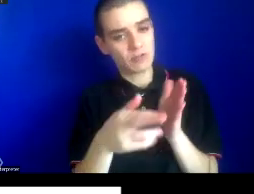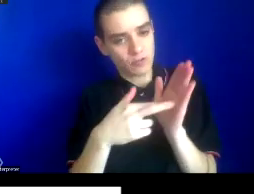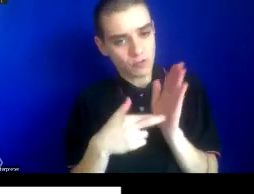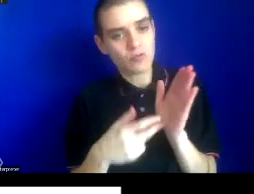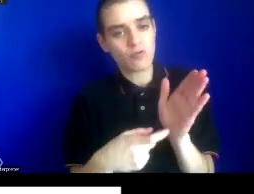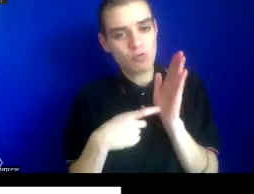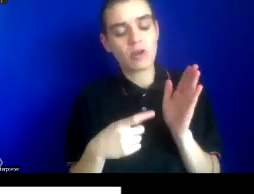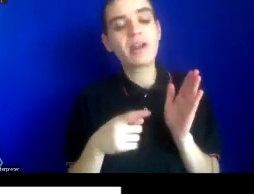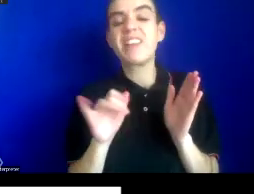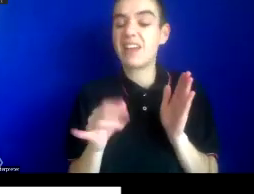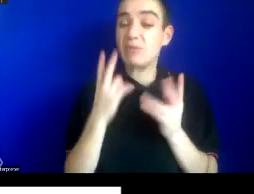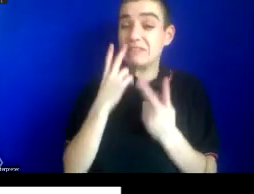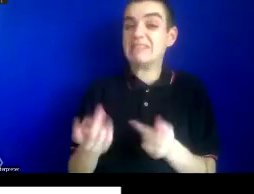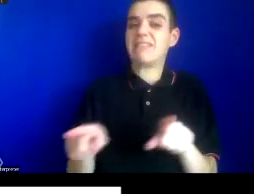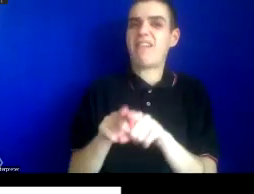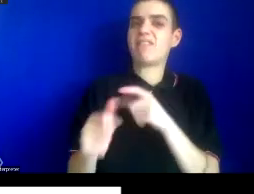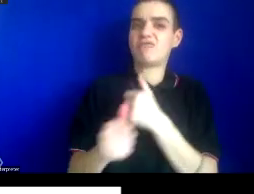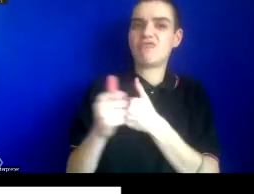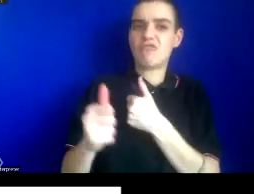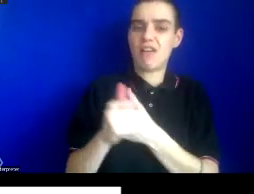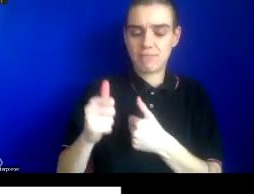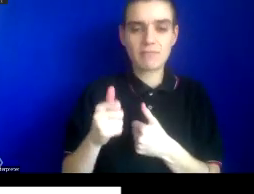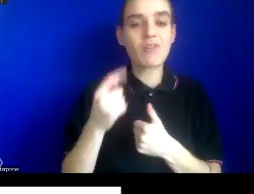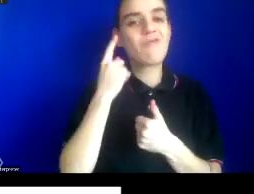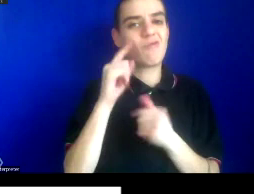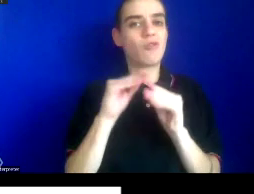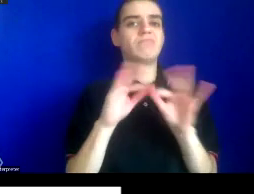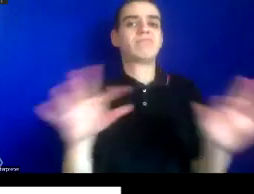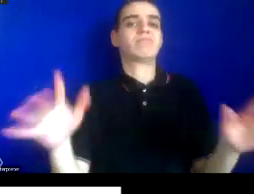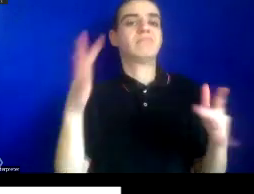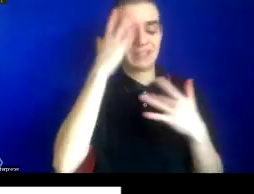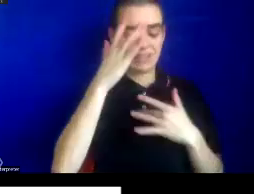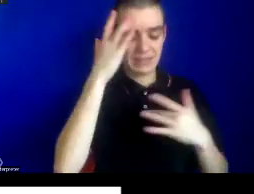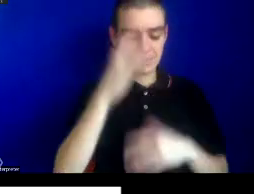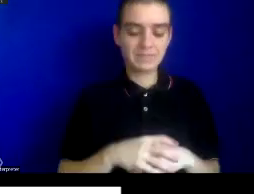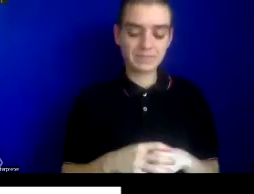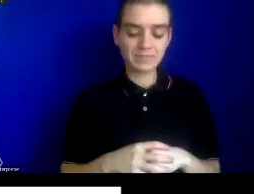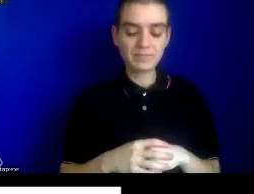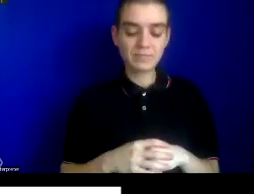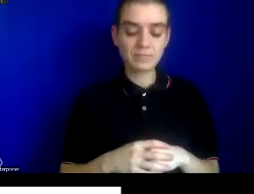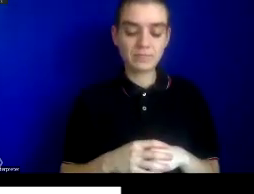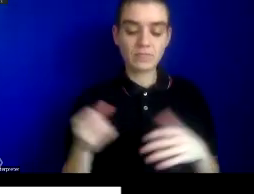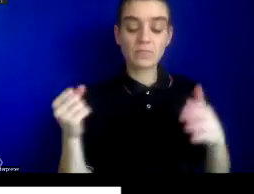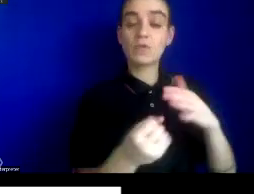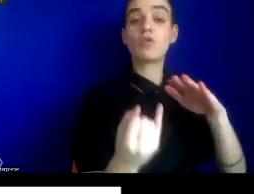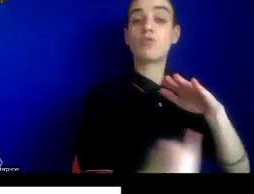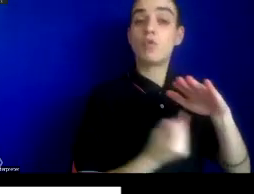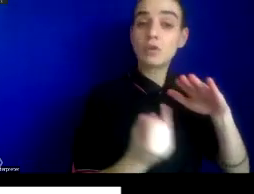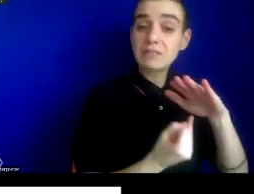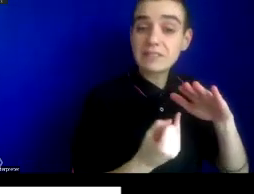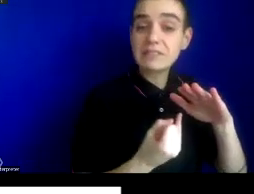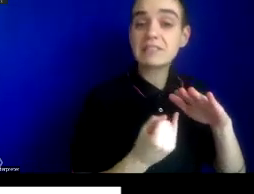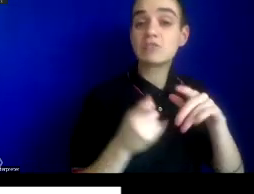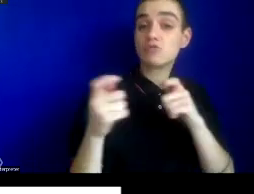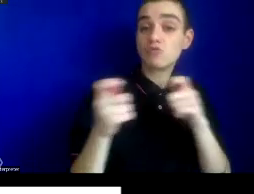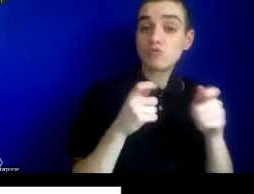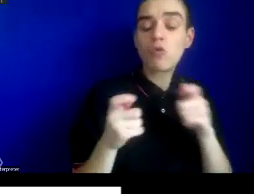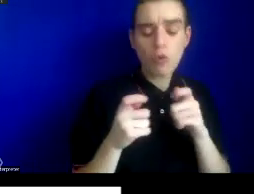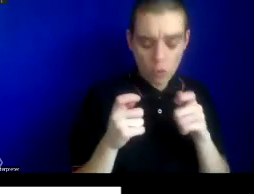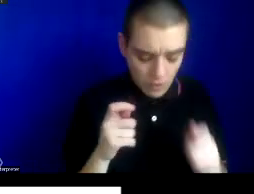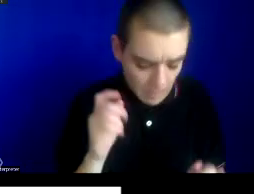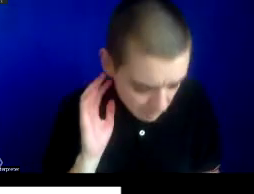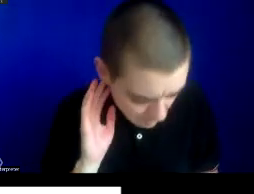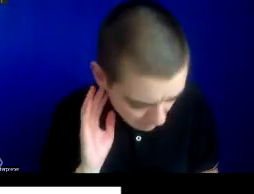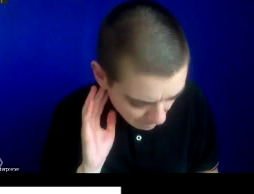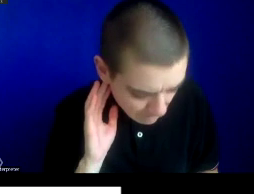threat for the spread of disease. Quarantines and controls were enacted on Muslim pilgrims who traveled both from India to